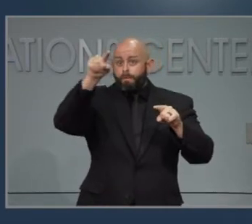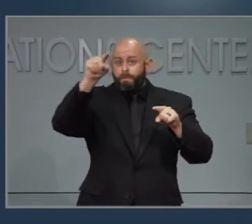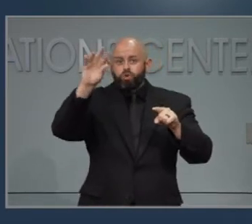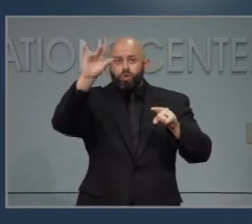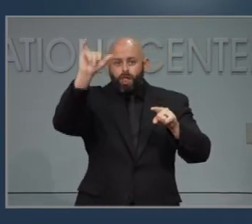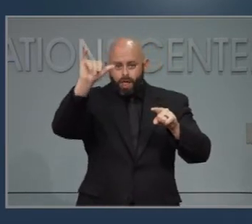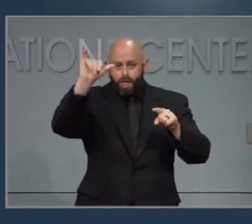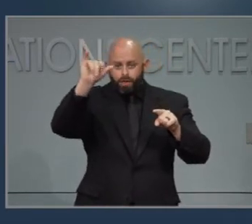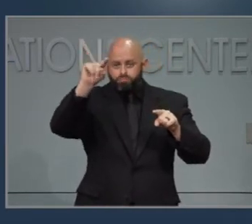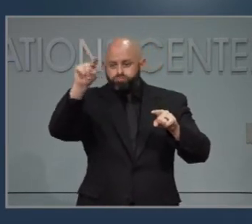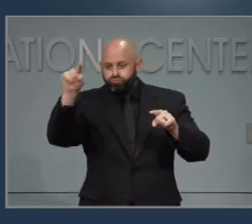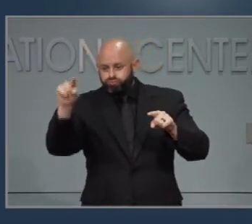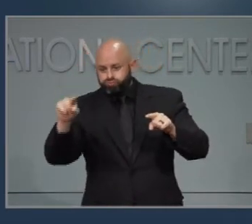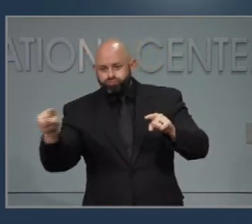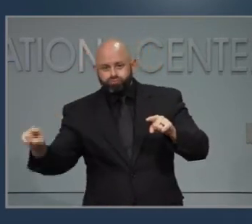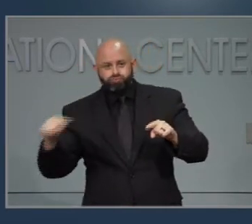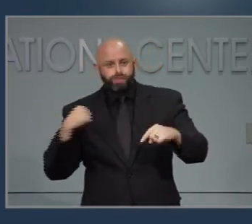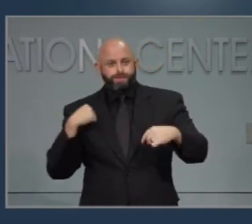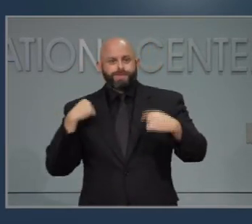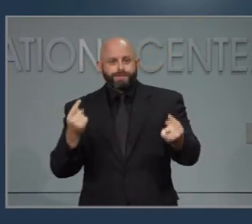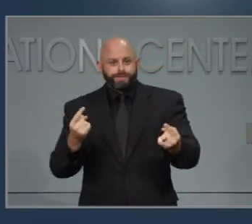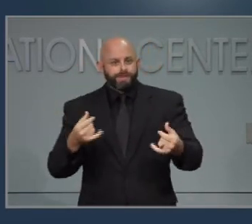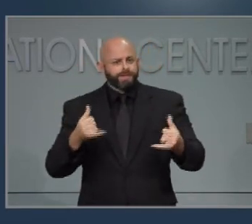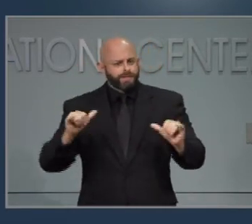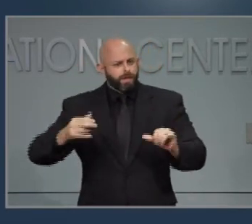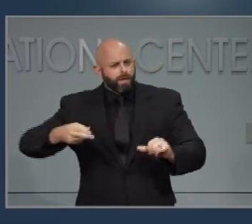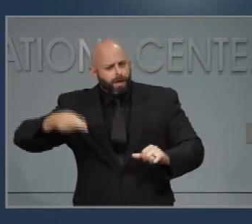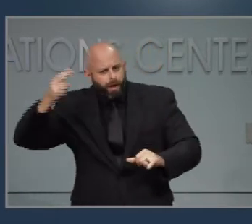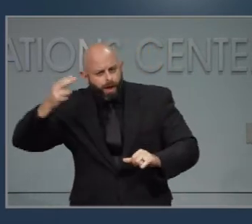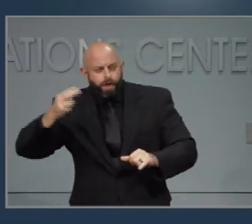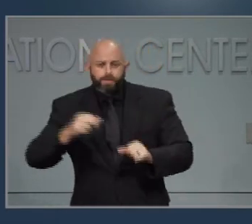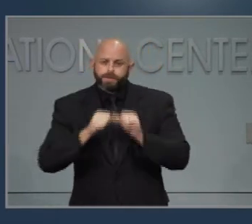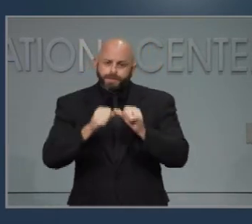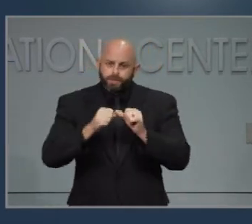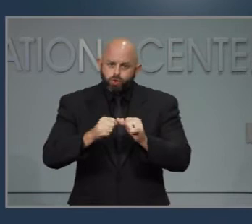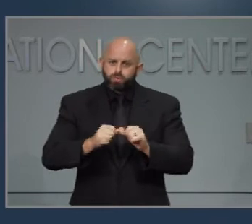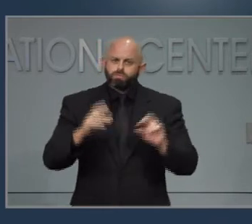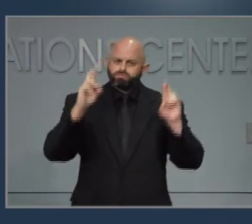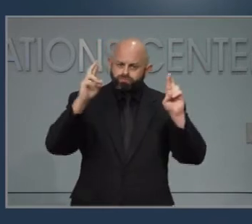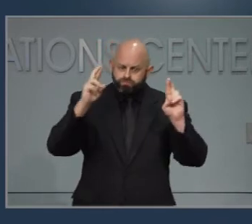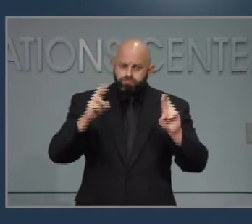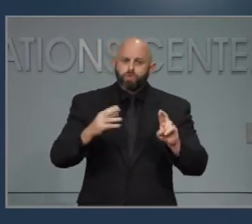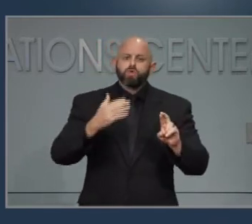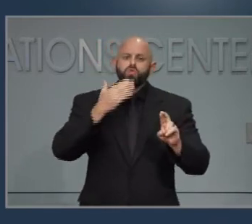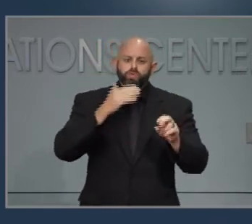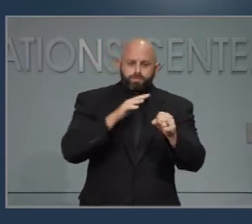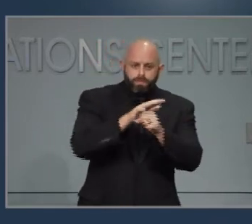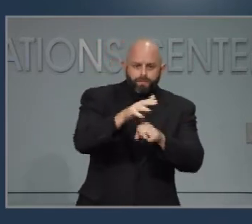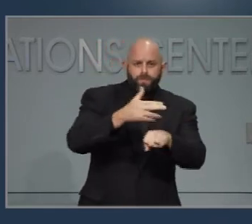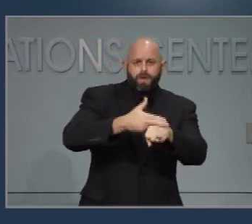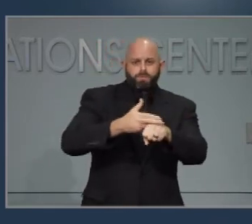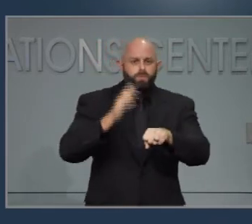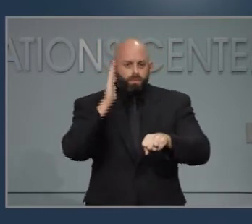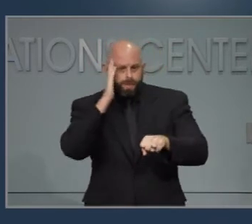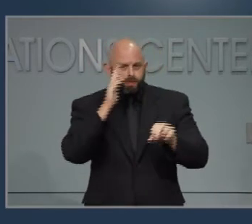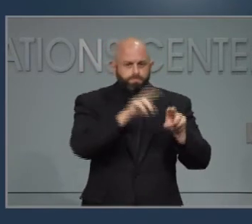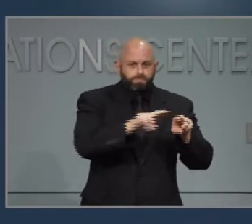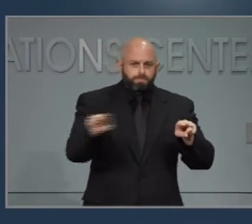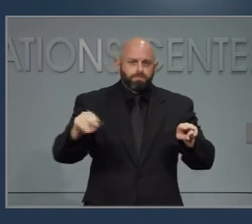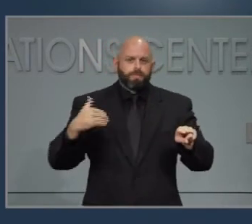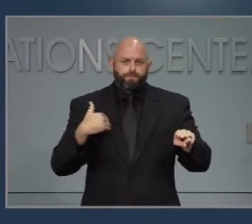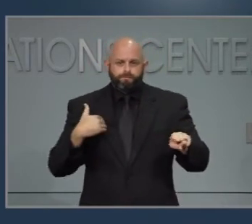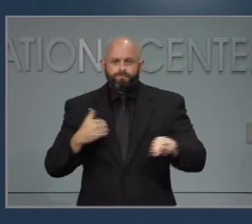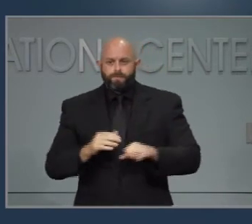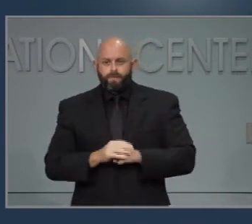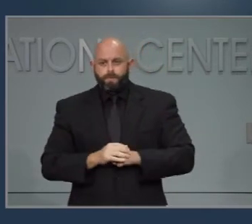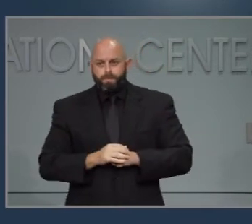And while we still have an elevated level of hospitalizations, we continue to have sufficient hospital capacity. Okay,